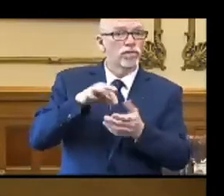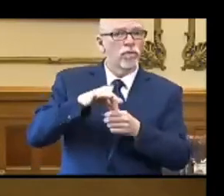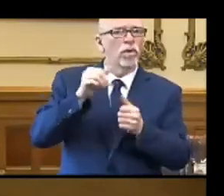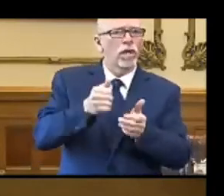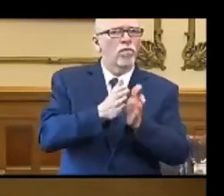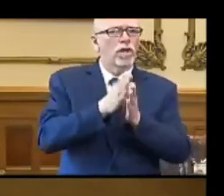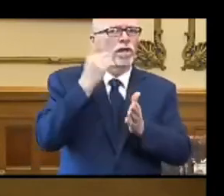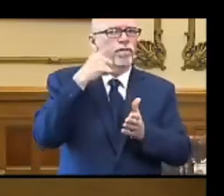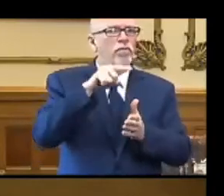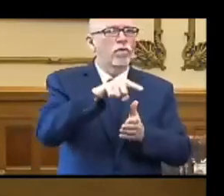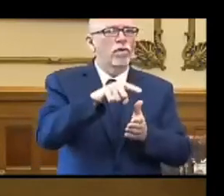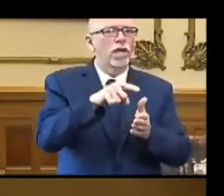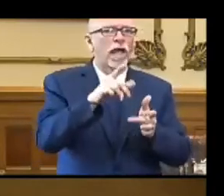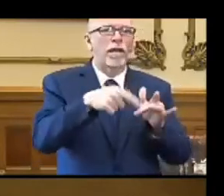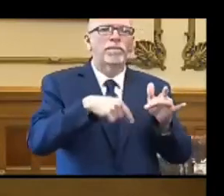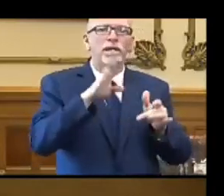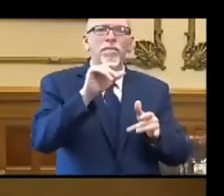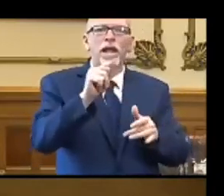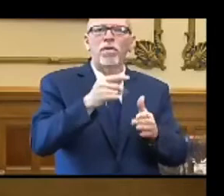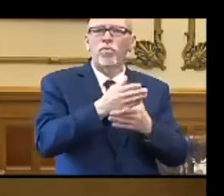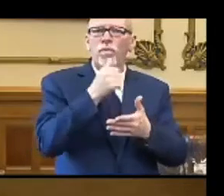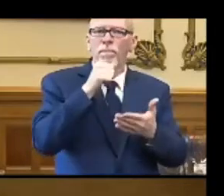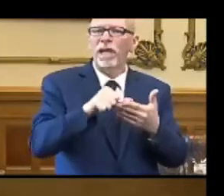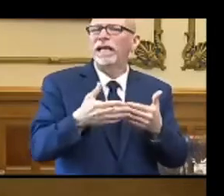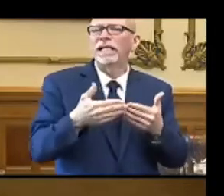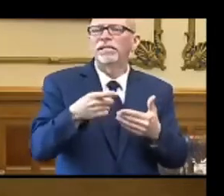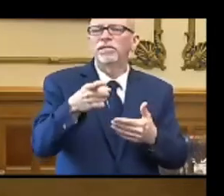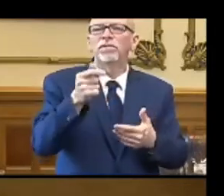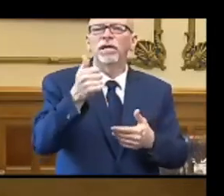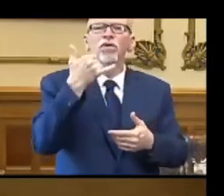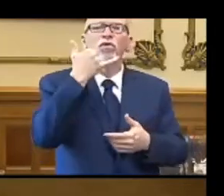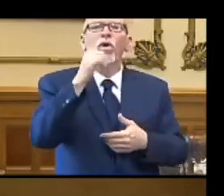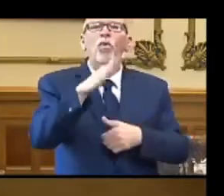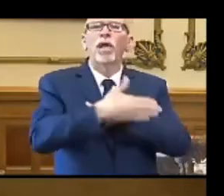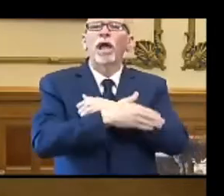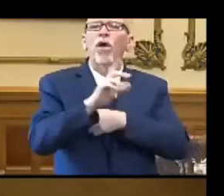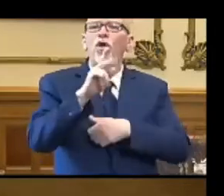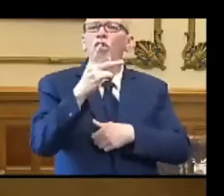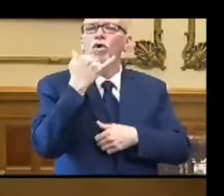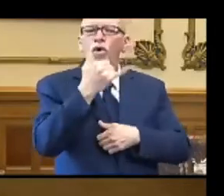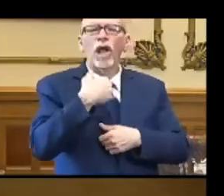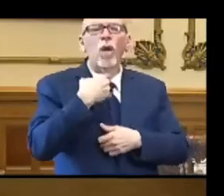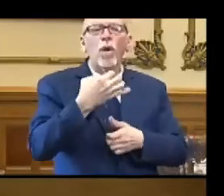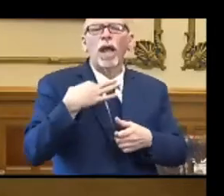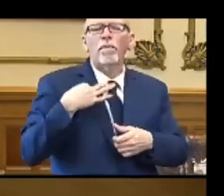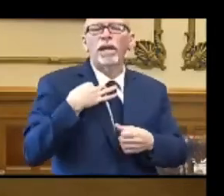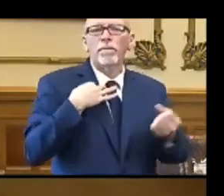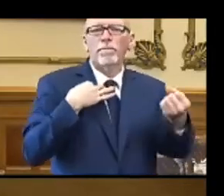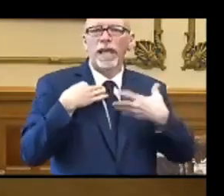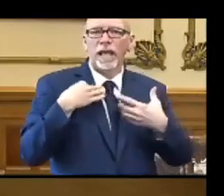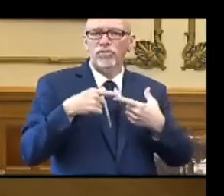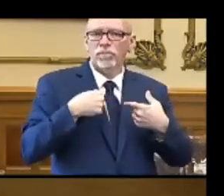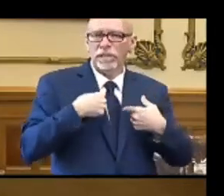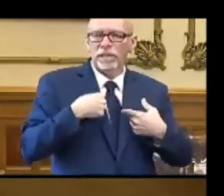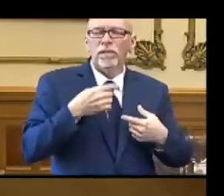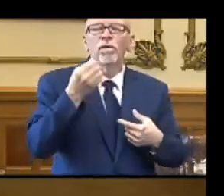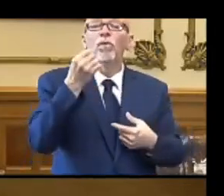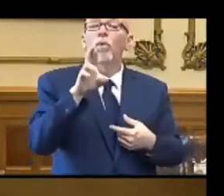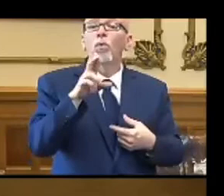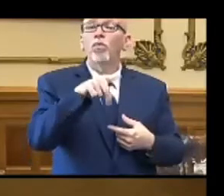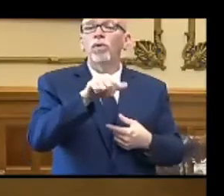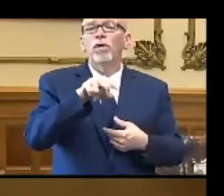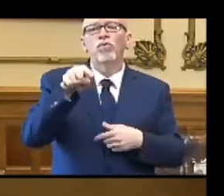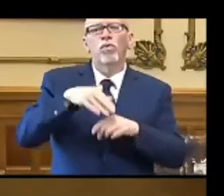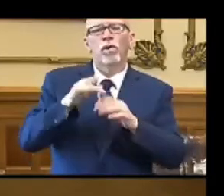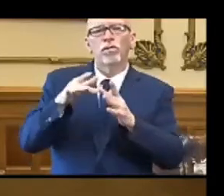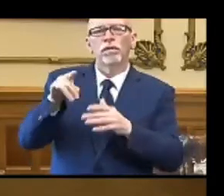absentee ballot by mail, and it's very easy. You call your county clerk and request an application be mailed to you, or you can go to